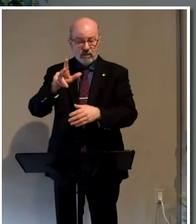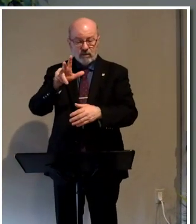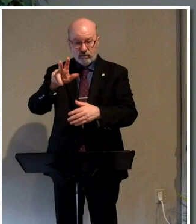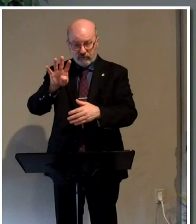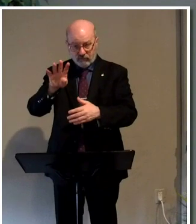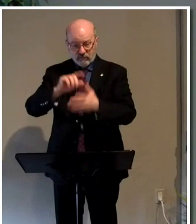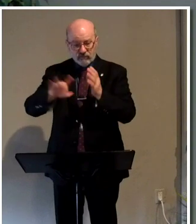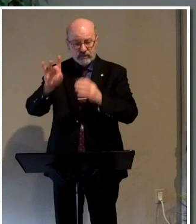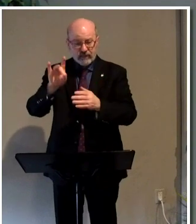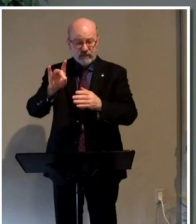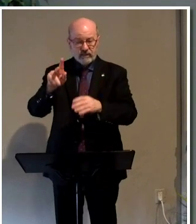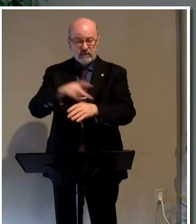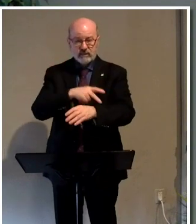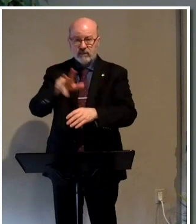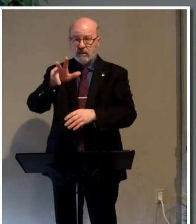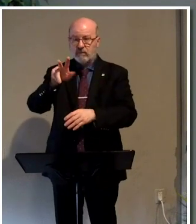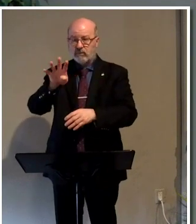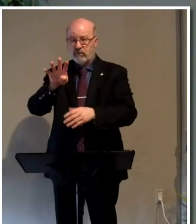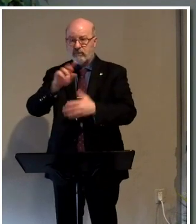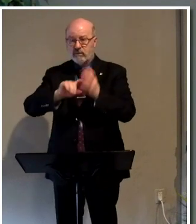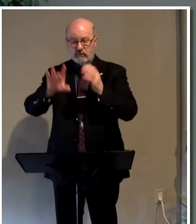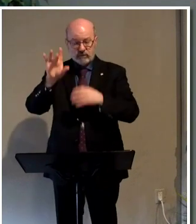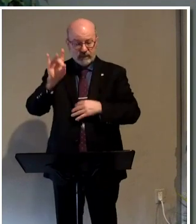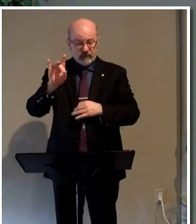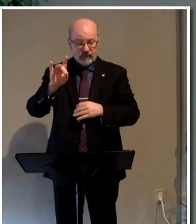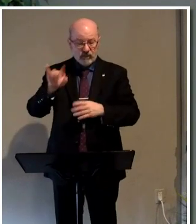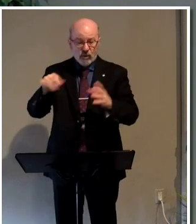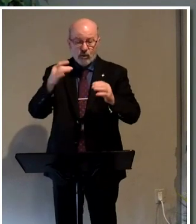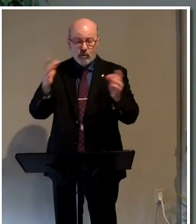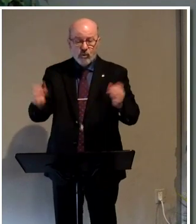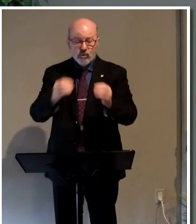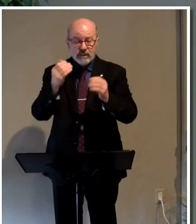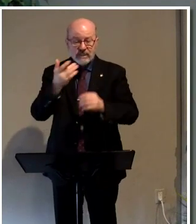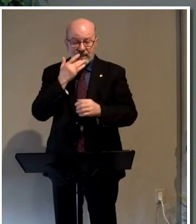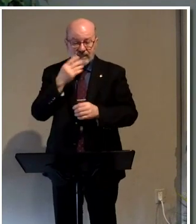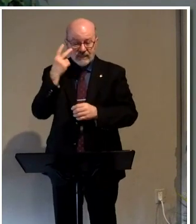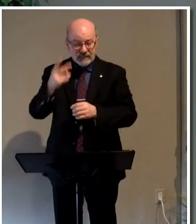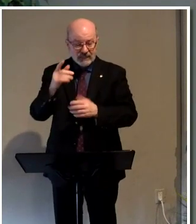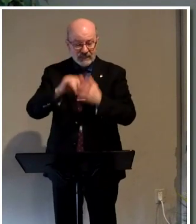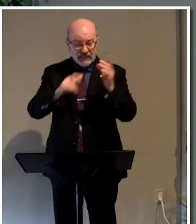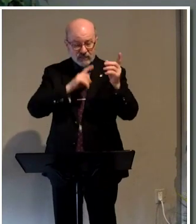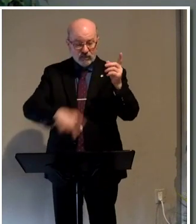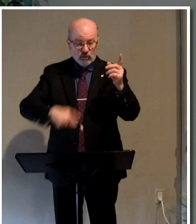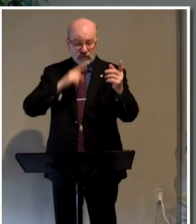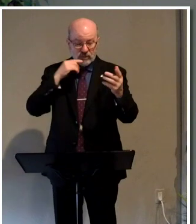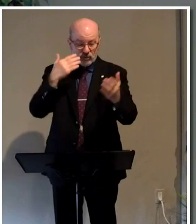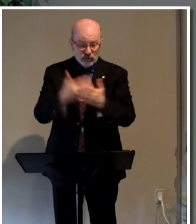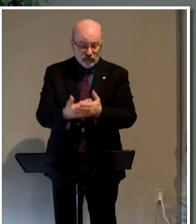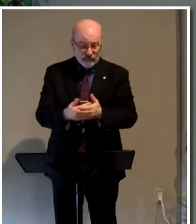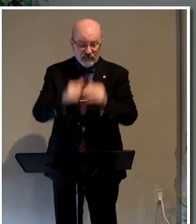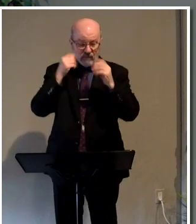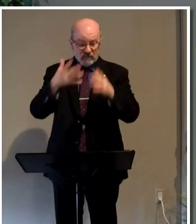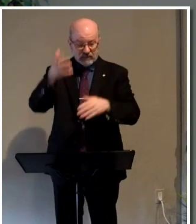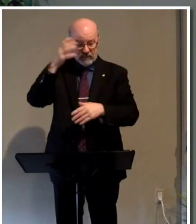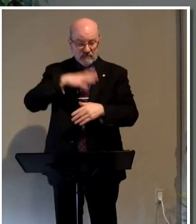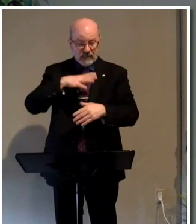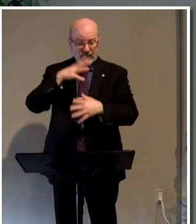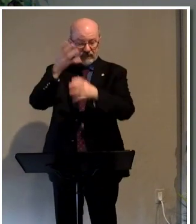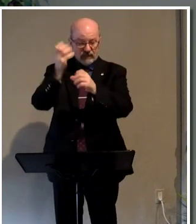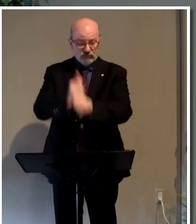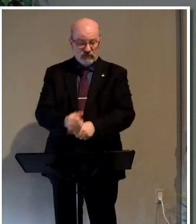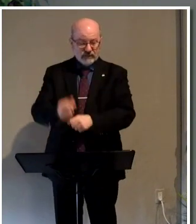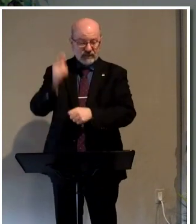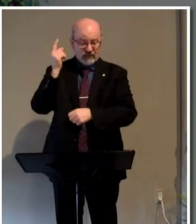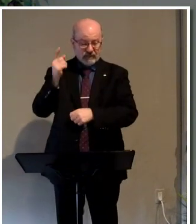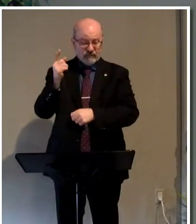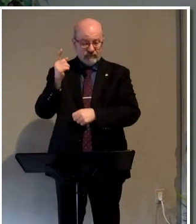of the most well-known verses in the book of Psalms, It says, taste and see that the Lord is good. Blessed is the man that trusteth